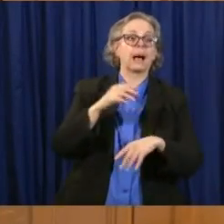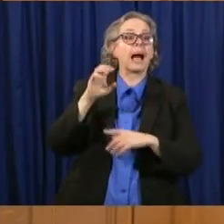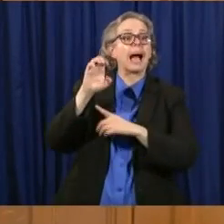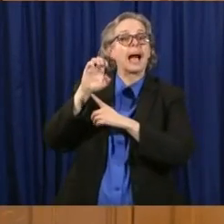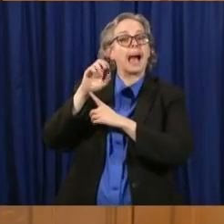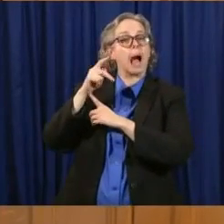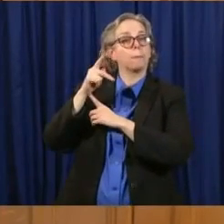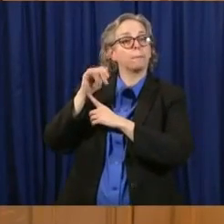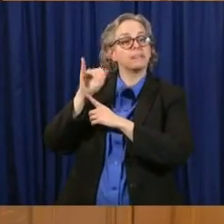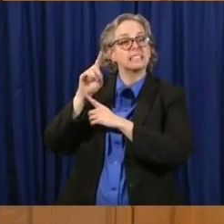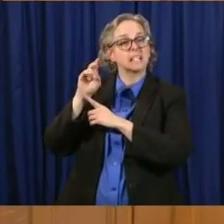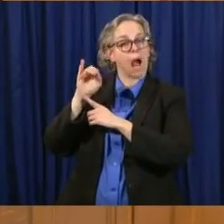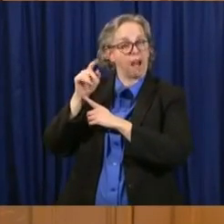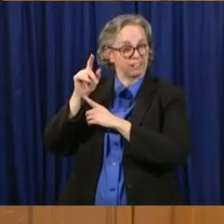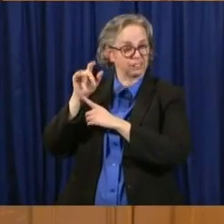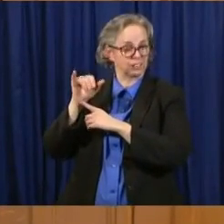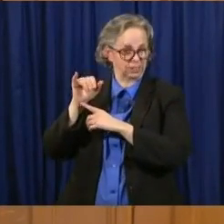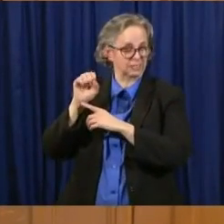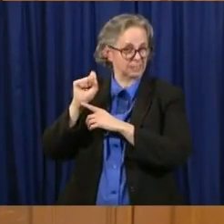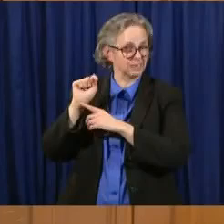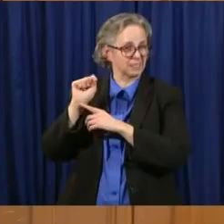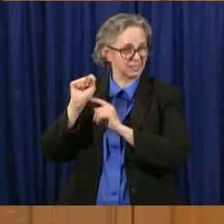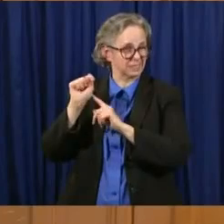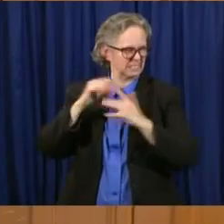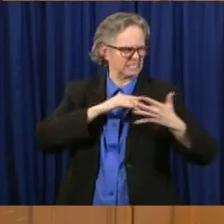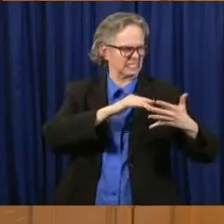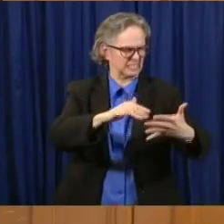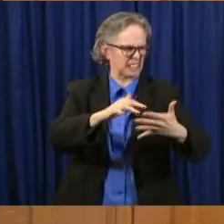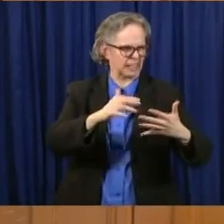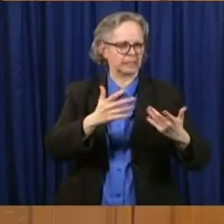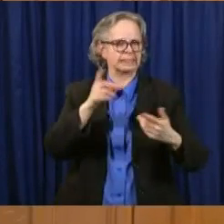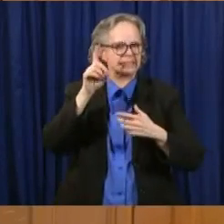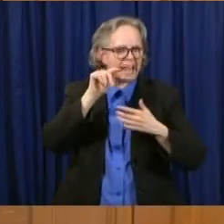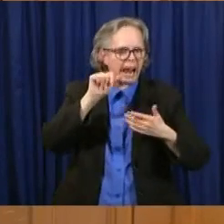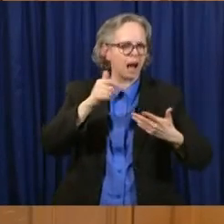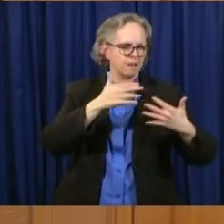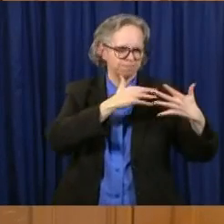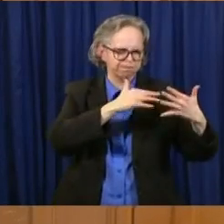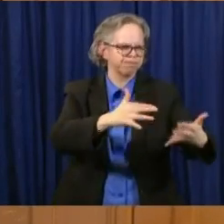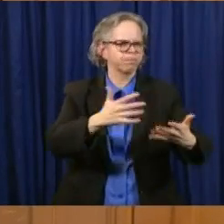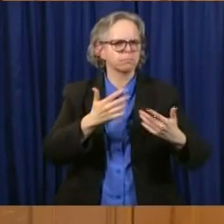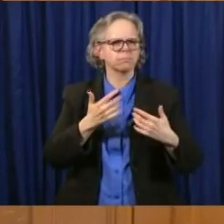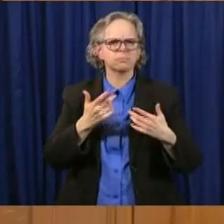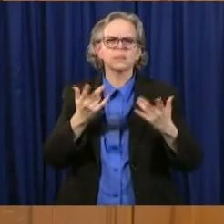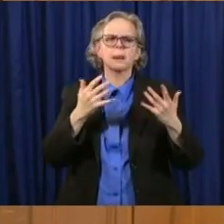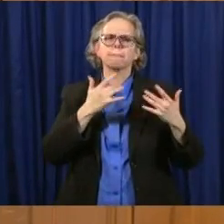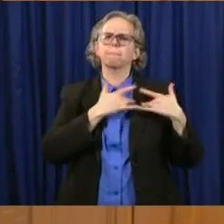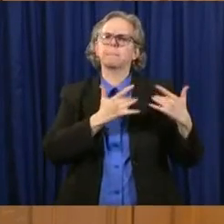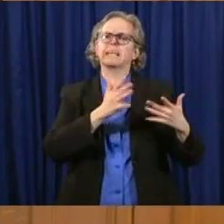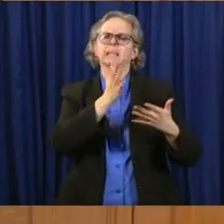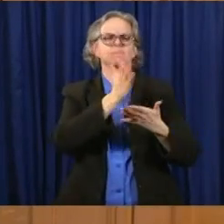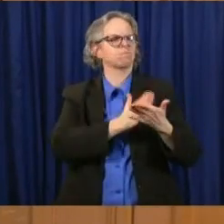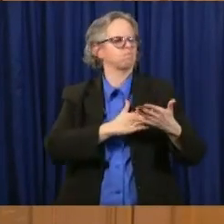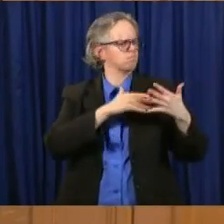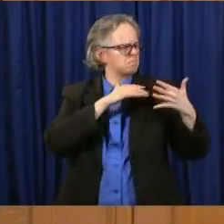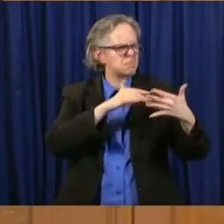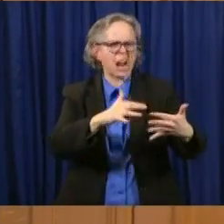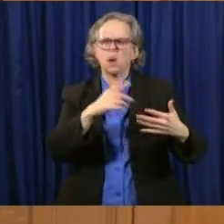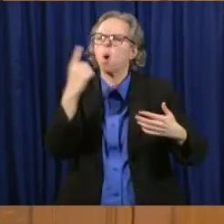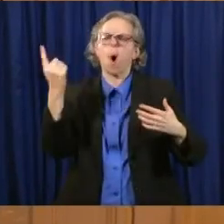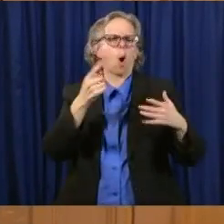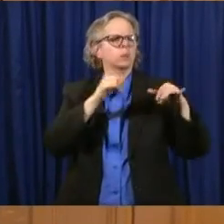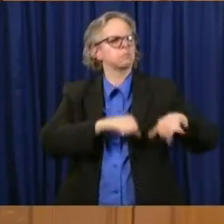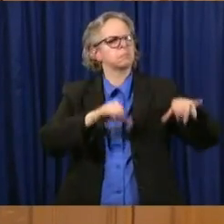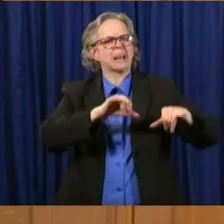we collect with every infectious disease. It's a routine part of trying to really understand the, the spread of disease.